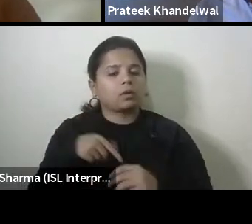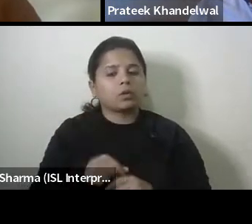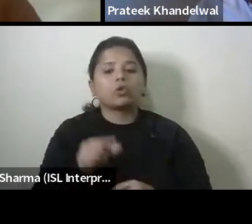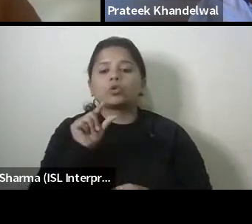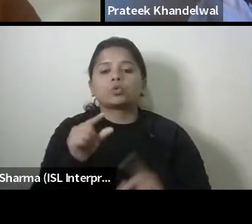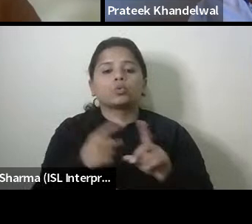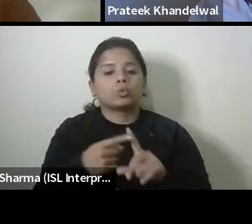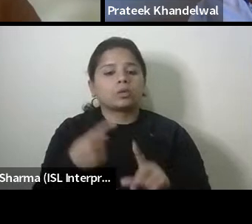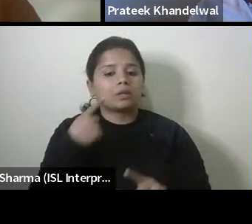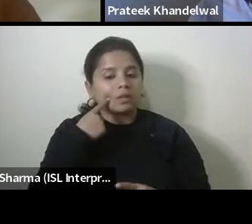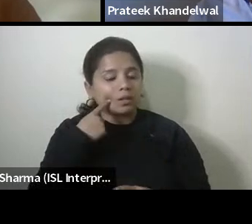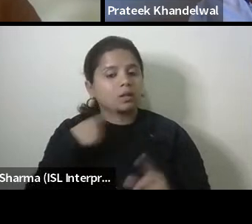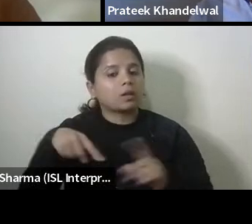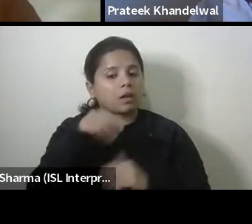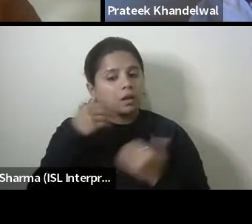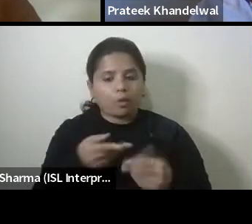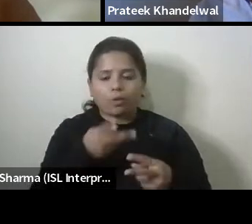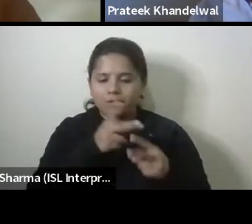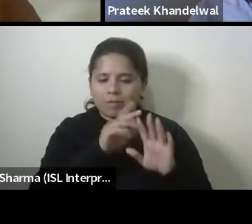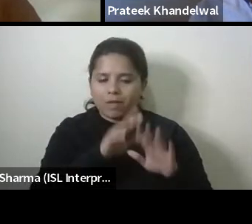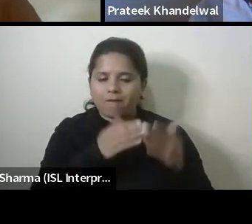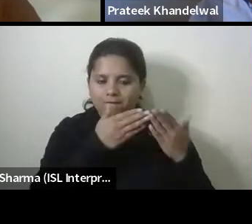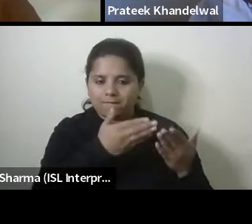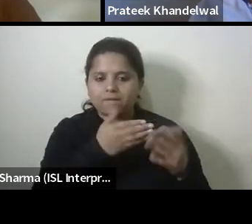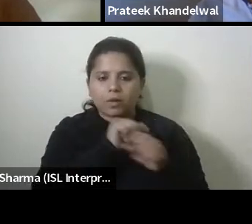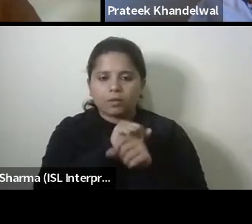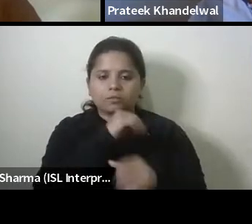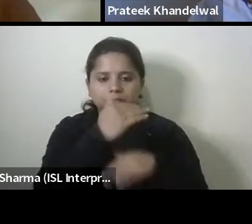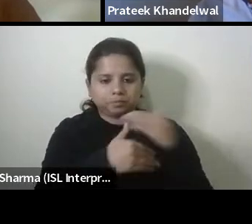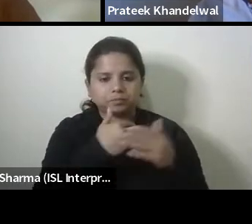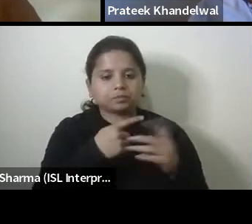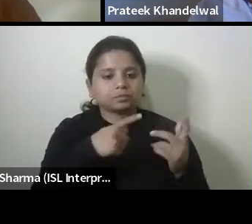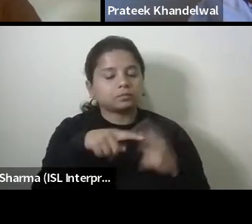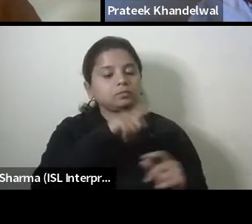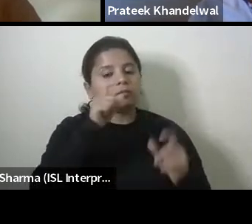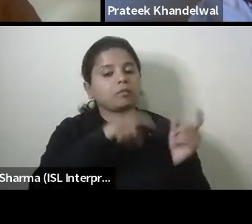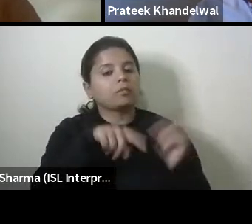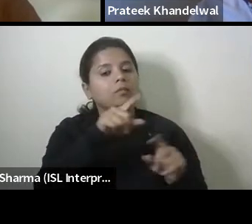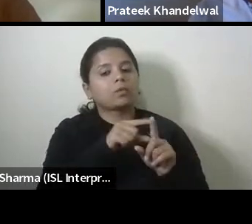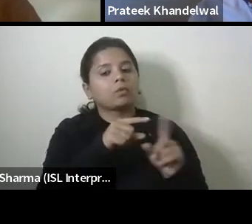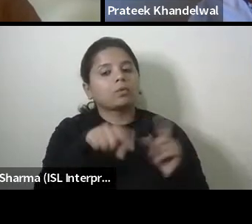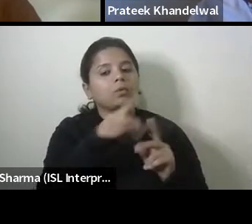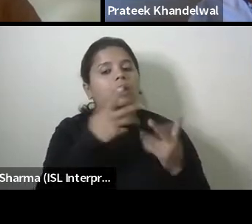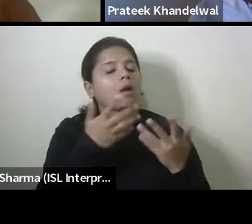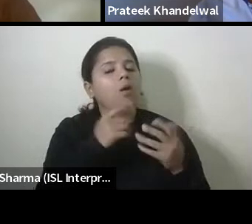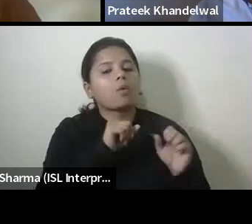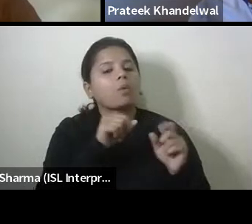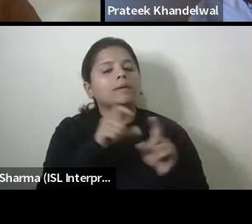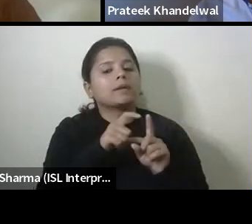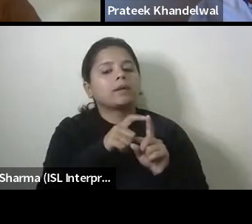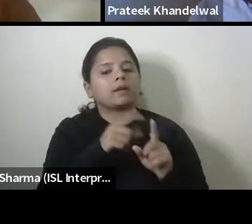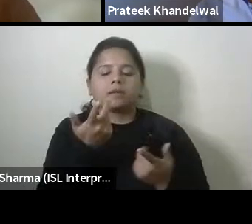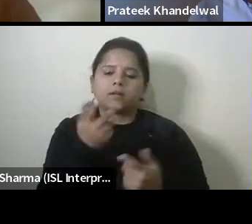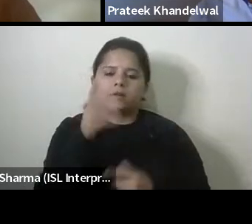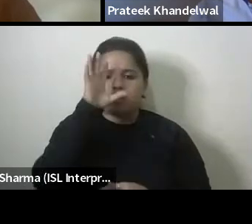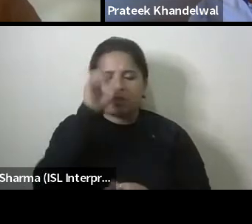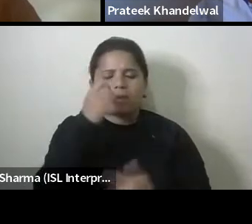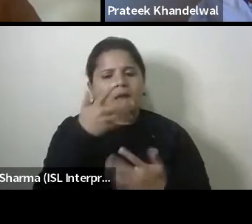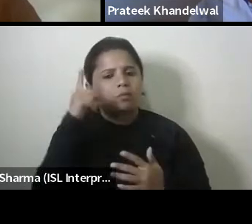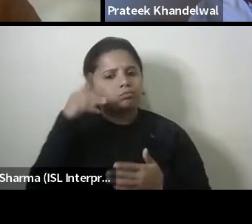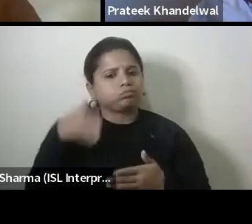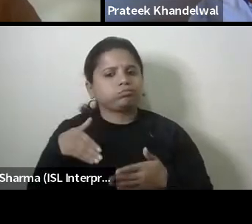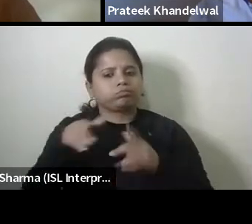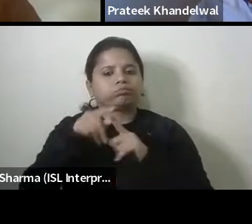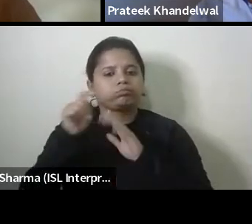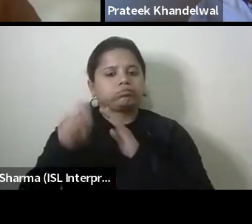we still have by the way so uh these guys what what we used to do there remember like any street project